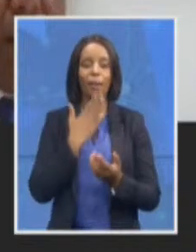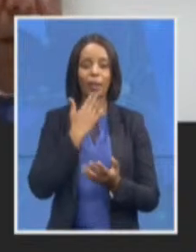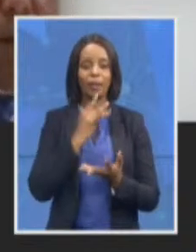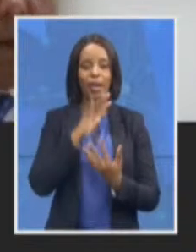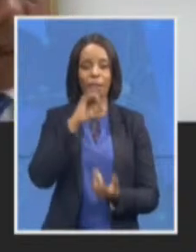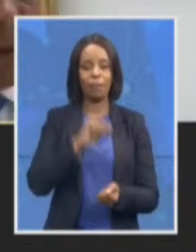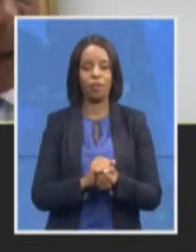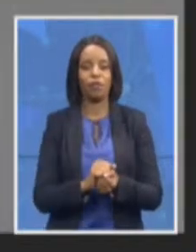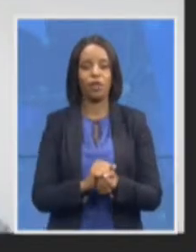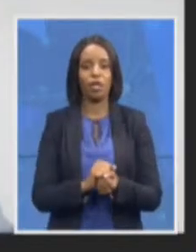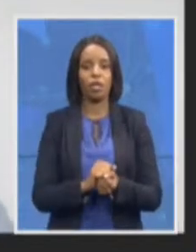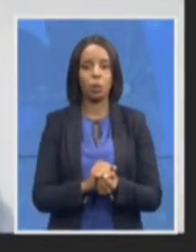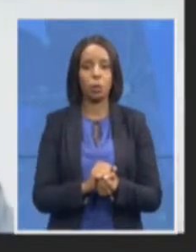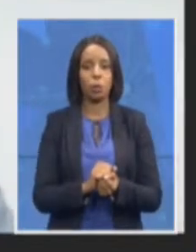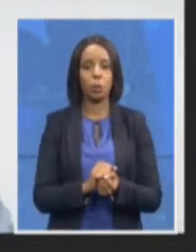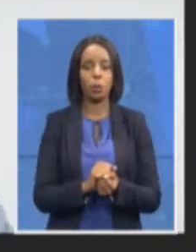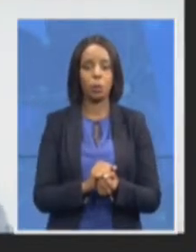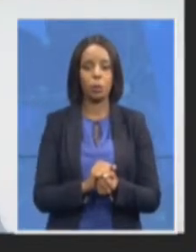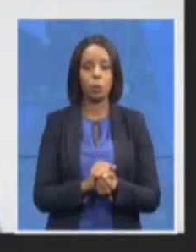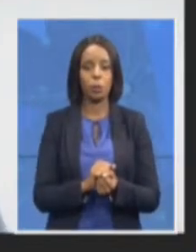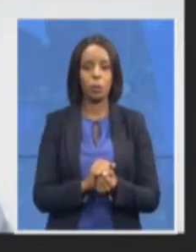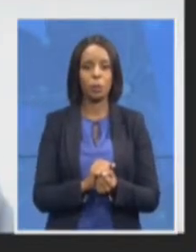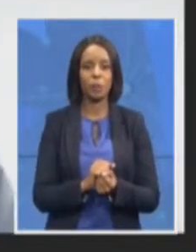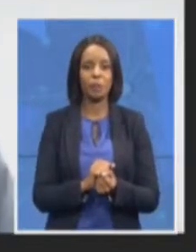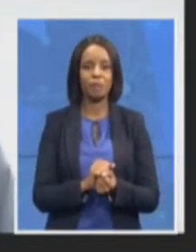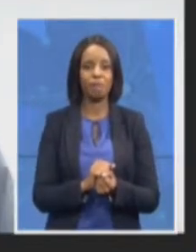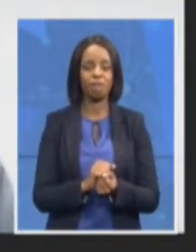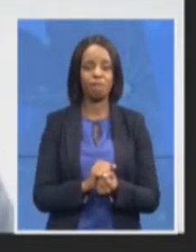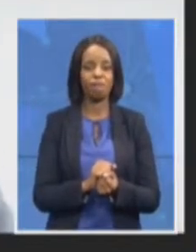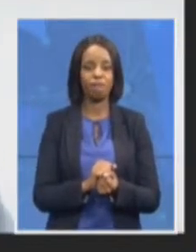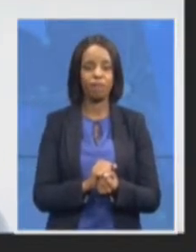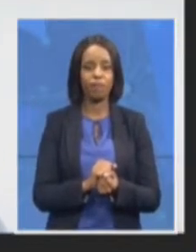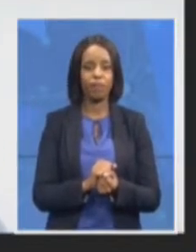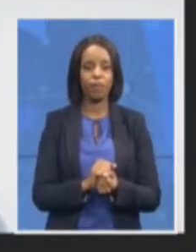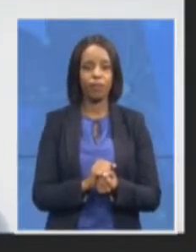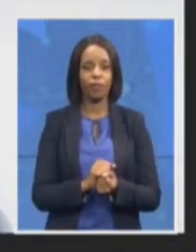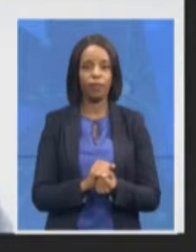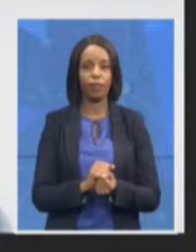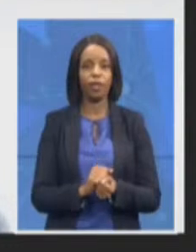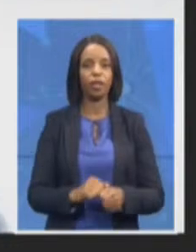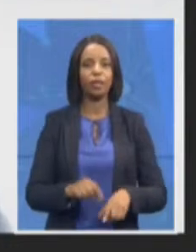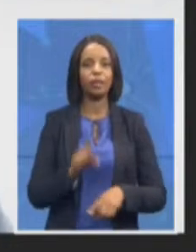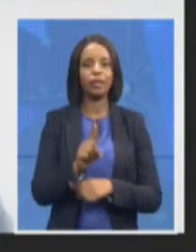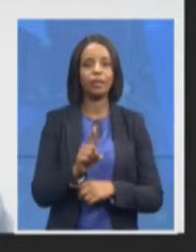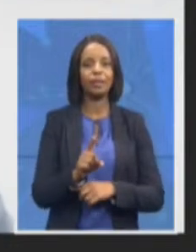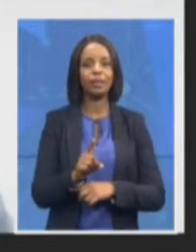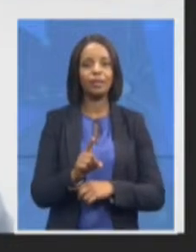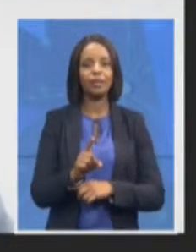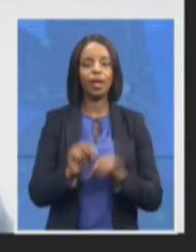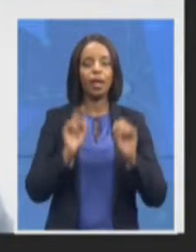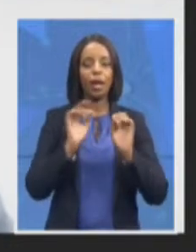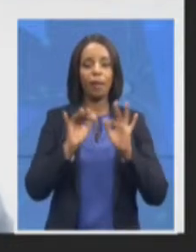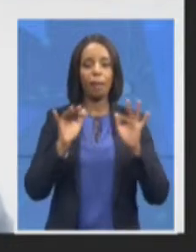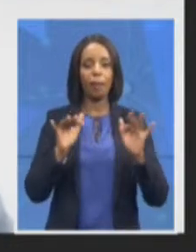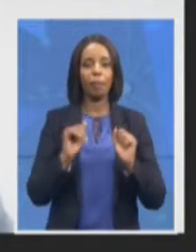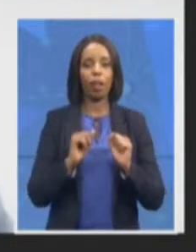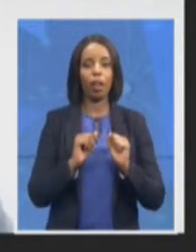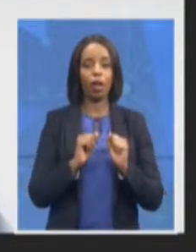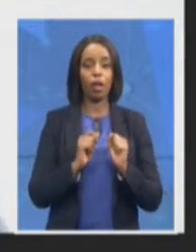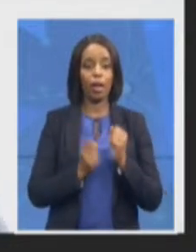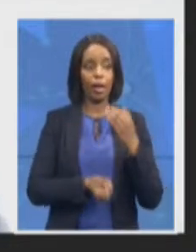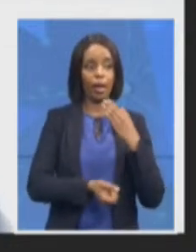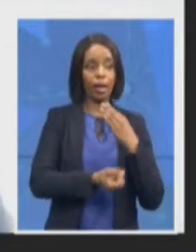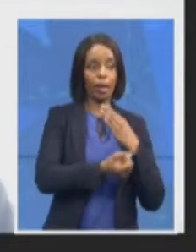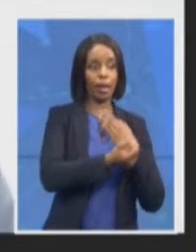so as far as the whistleblower challenges in the country are concerned